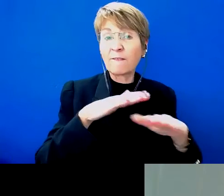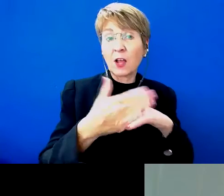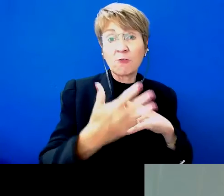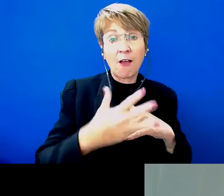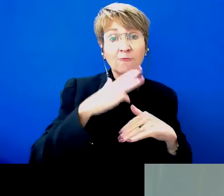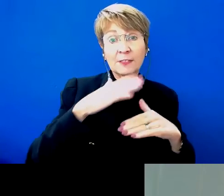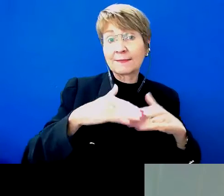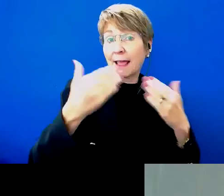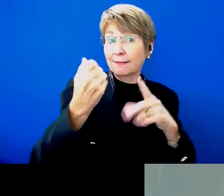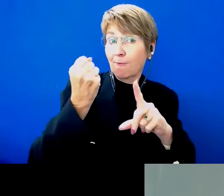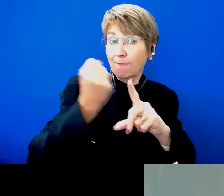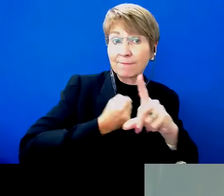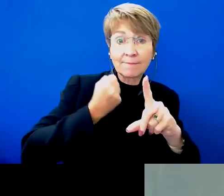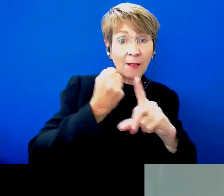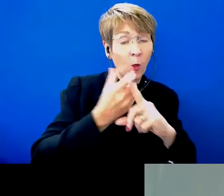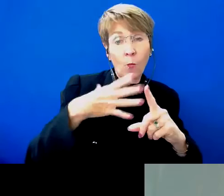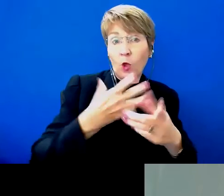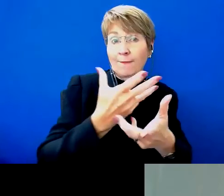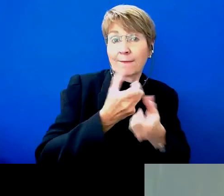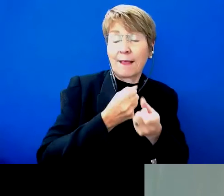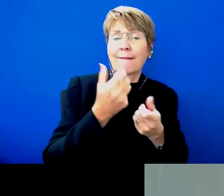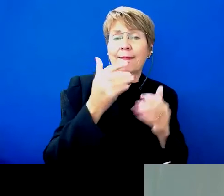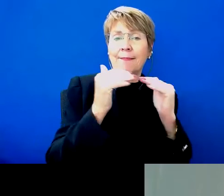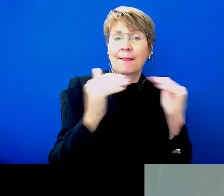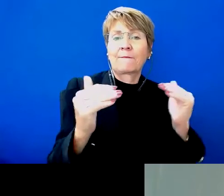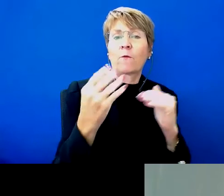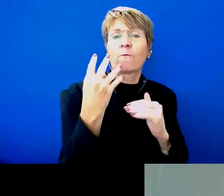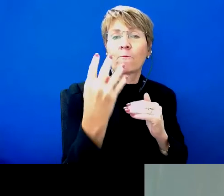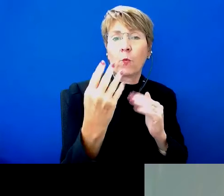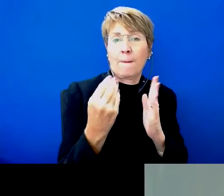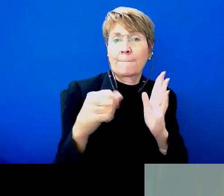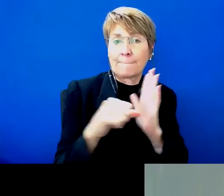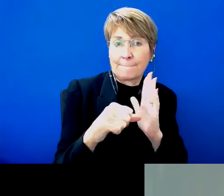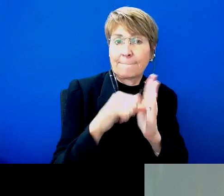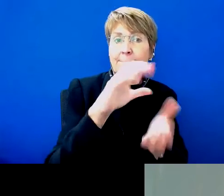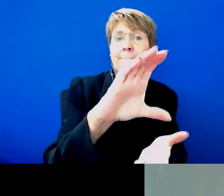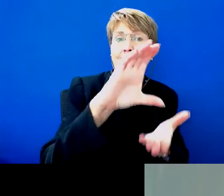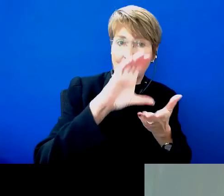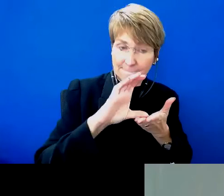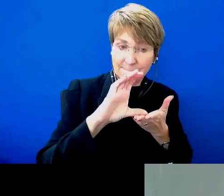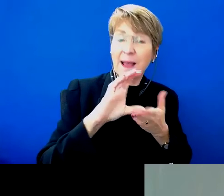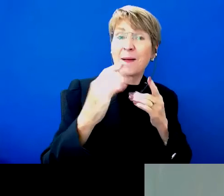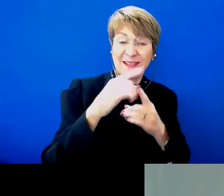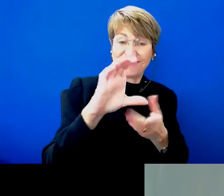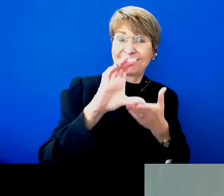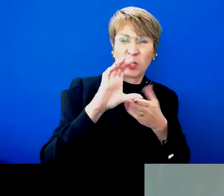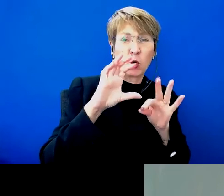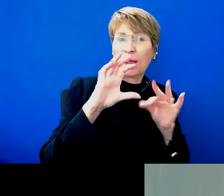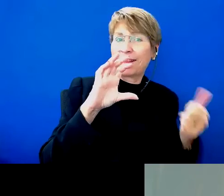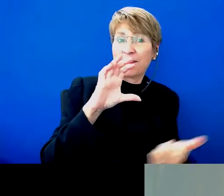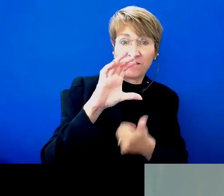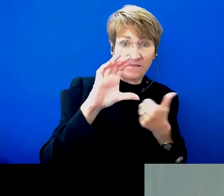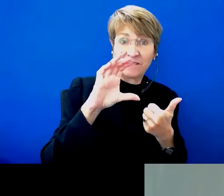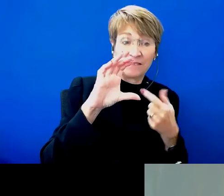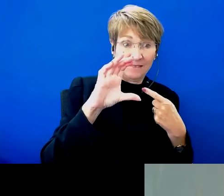access to a Level 4 package and then having to really ration that package to think about what assistive